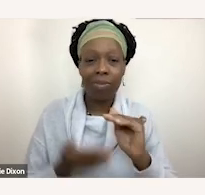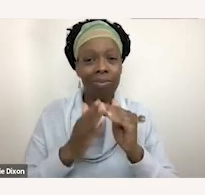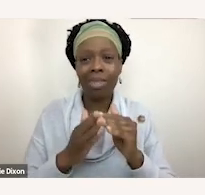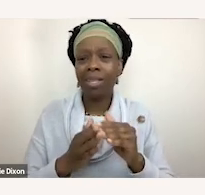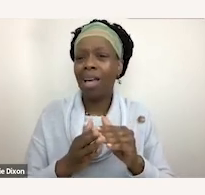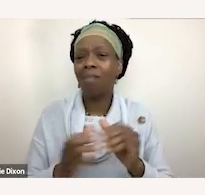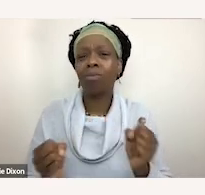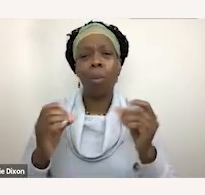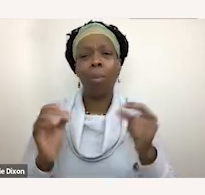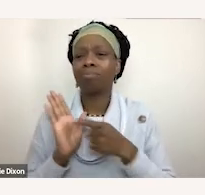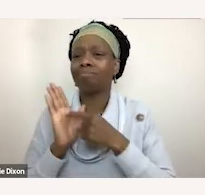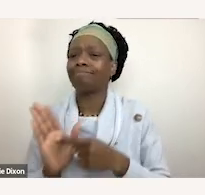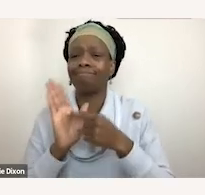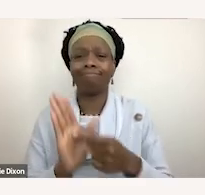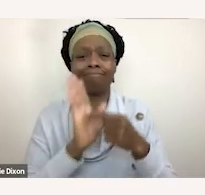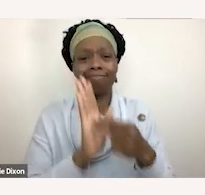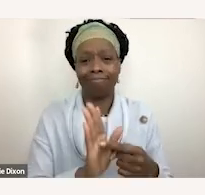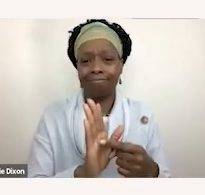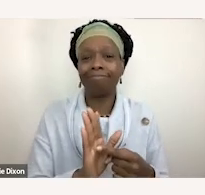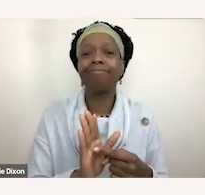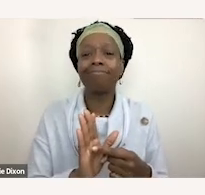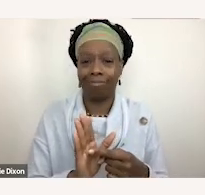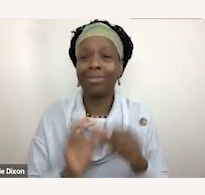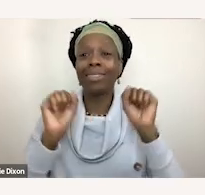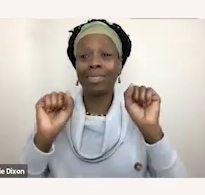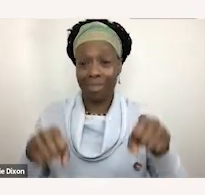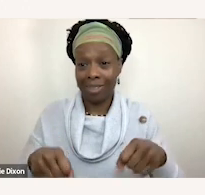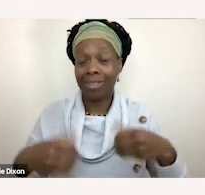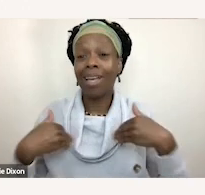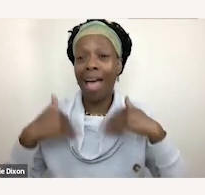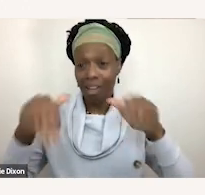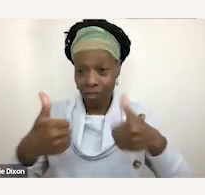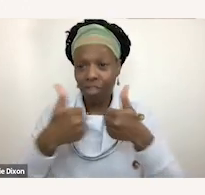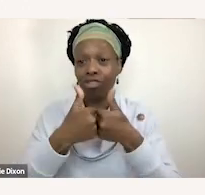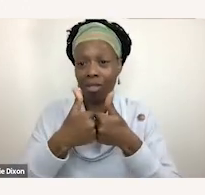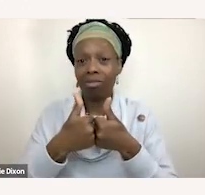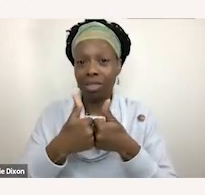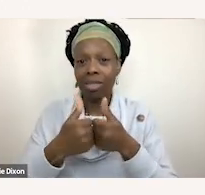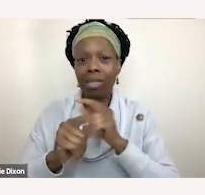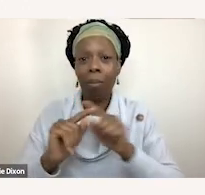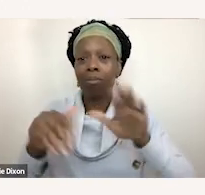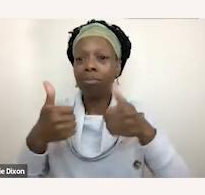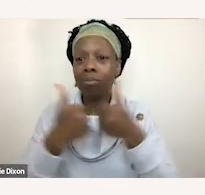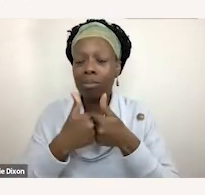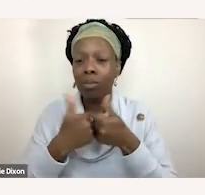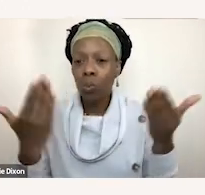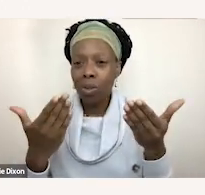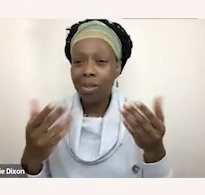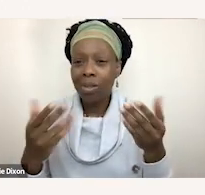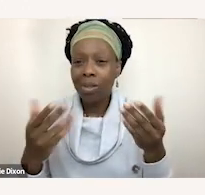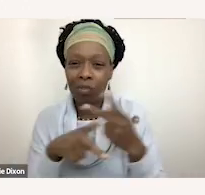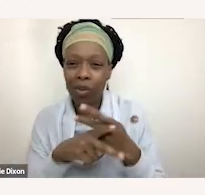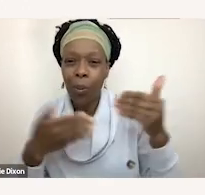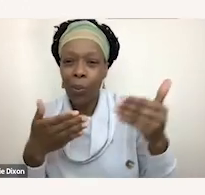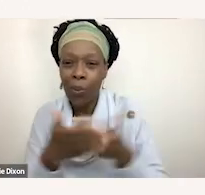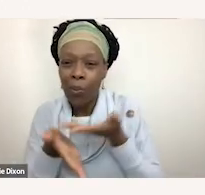these examples. Yes, there's a challenge. The challenge is to come up with new ways to